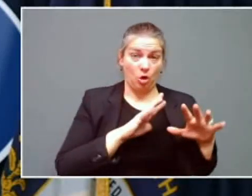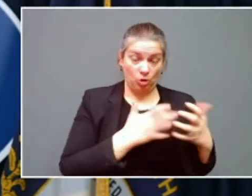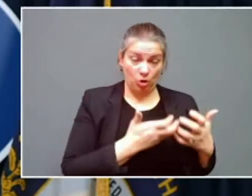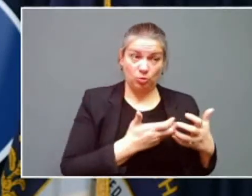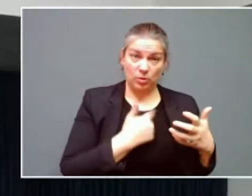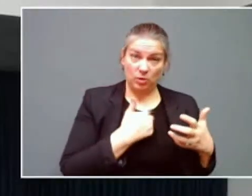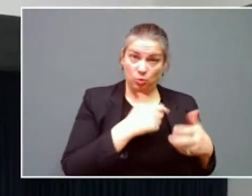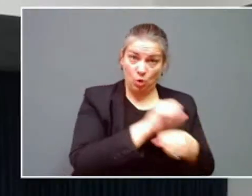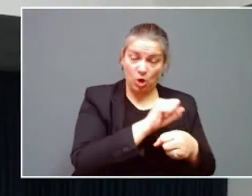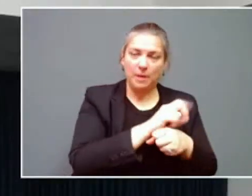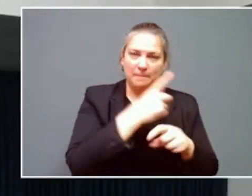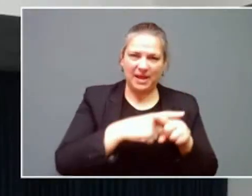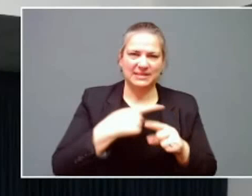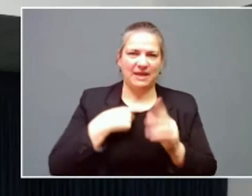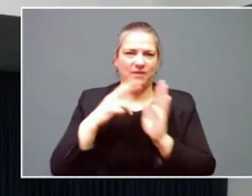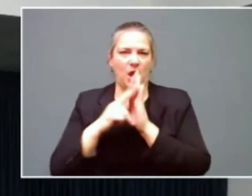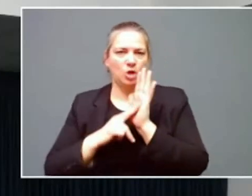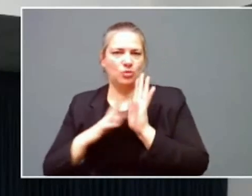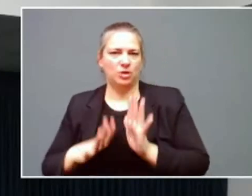so all prepared.